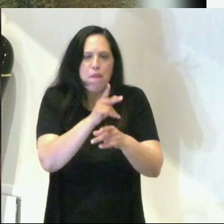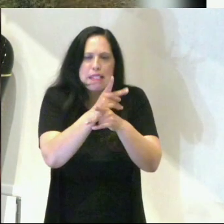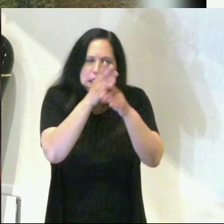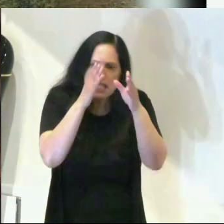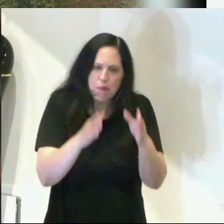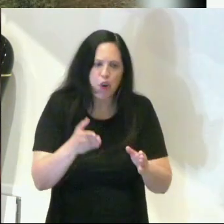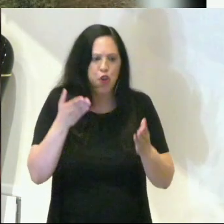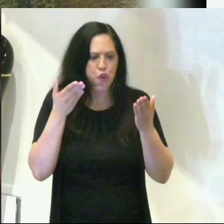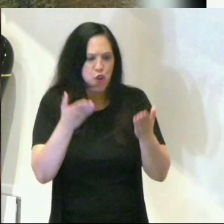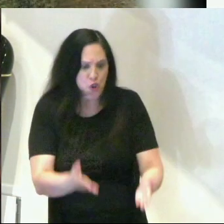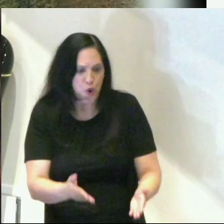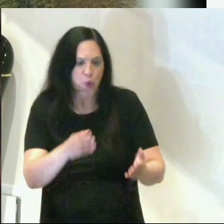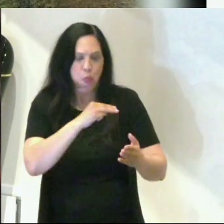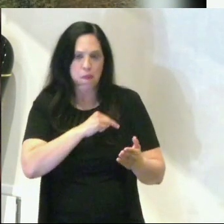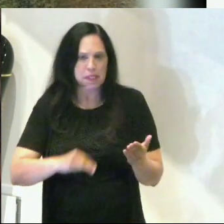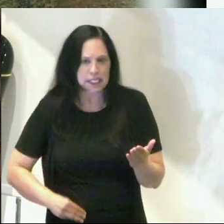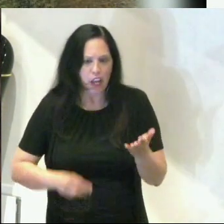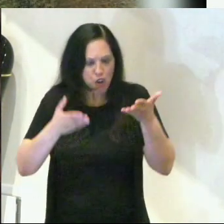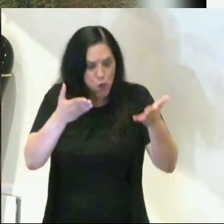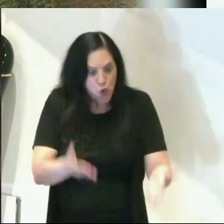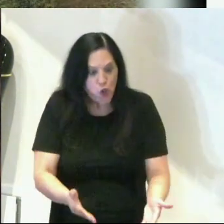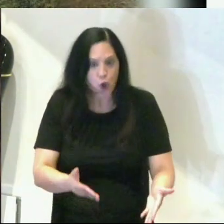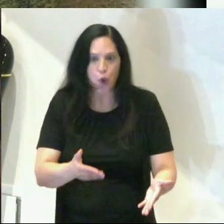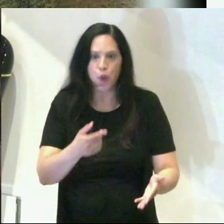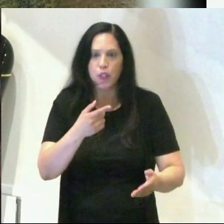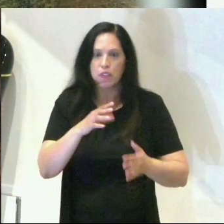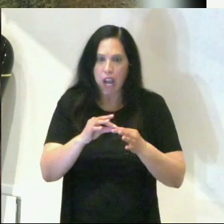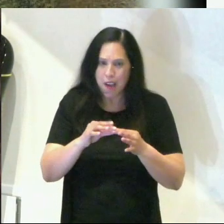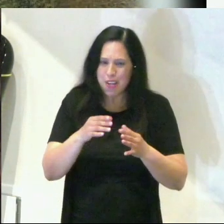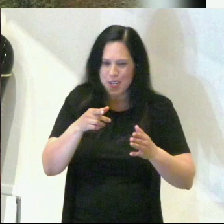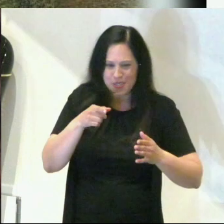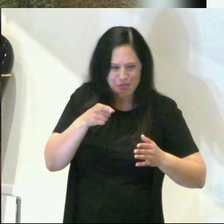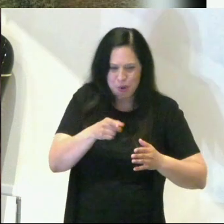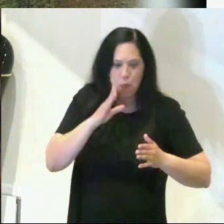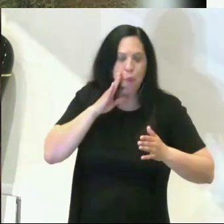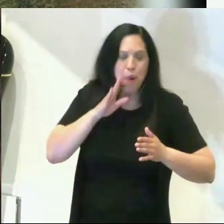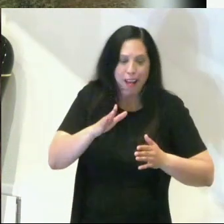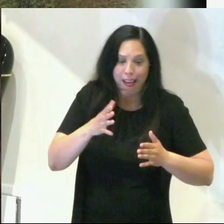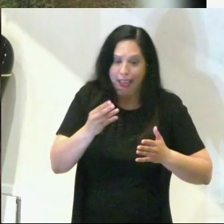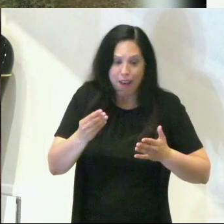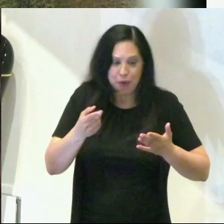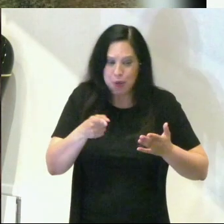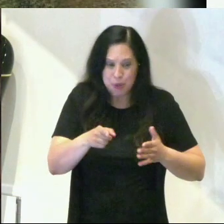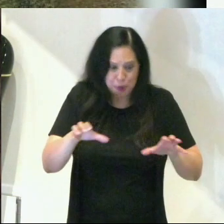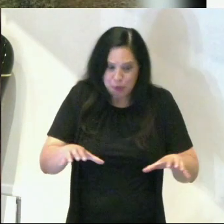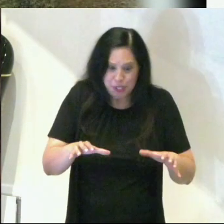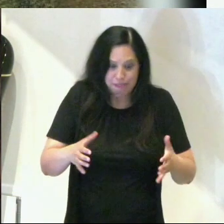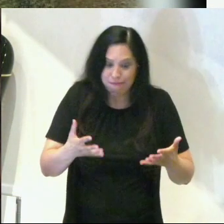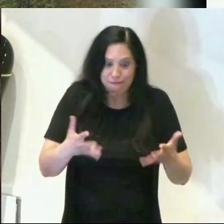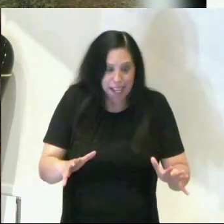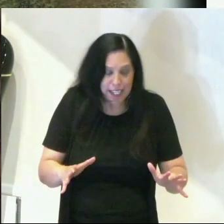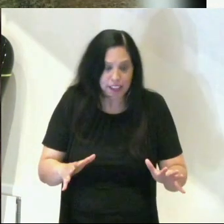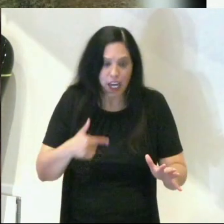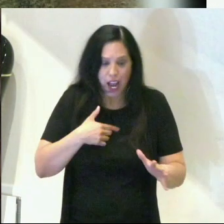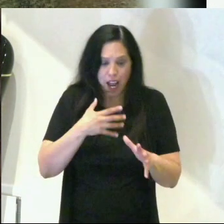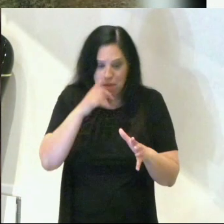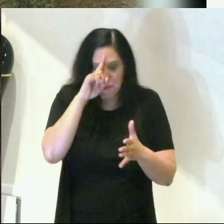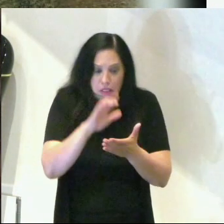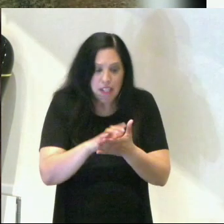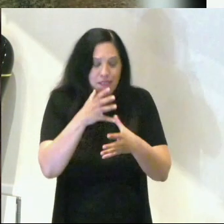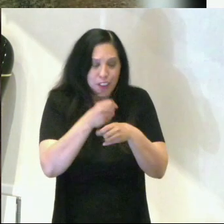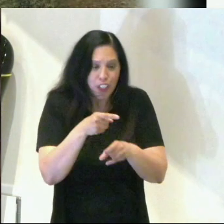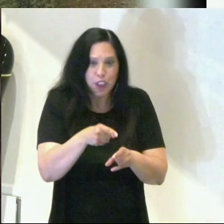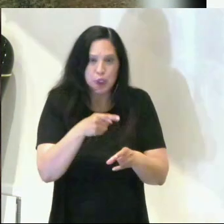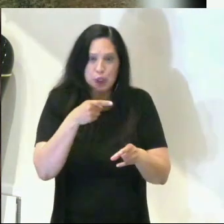You're the Messiah. You're the one who said he was going to do this and you did it. I believe in you. I trust in you. You